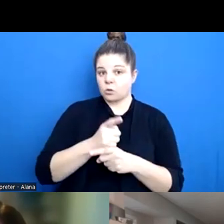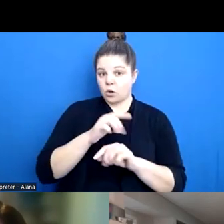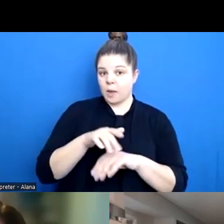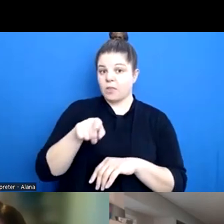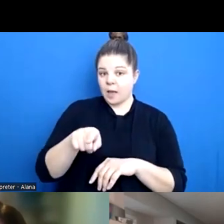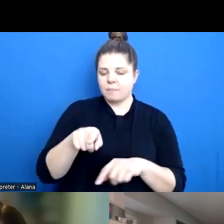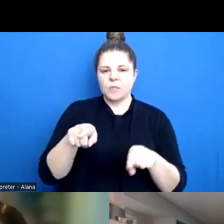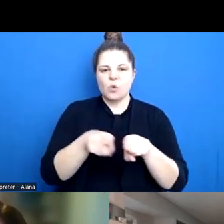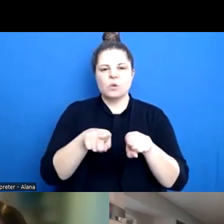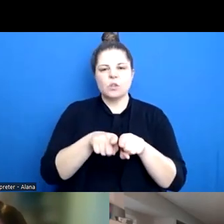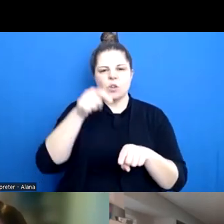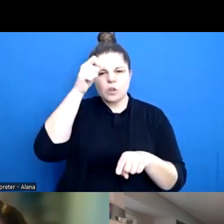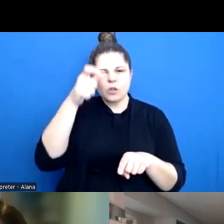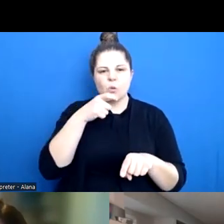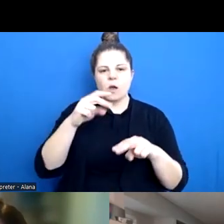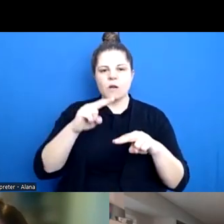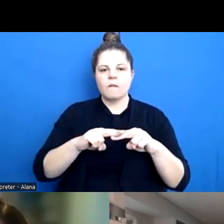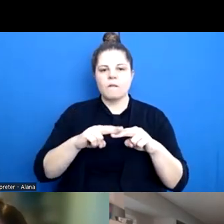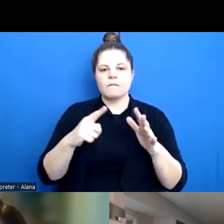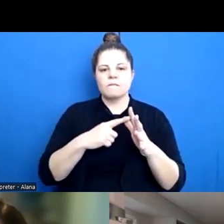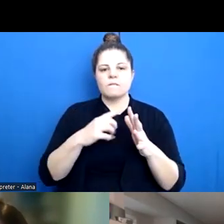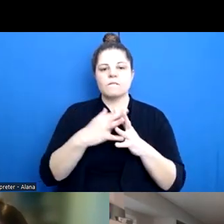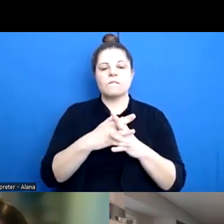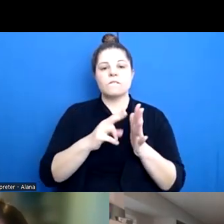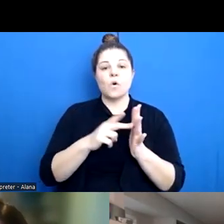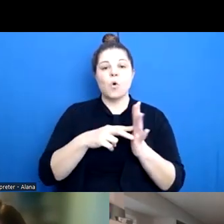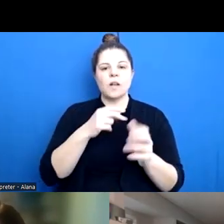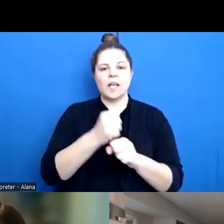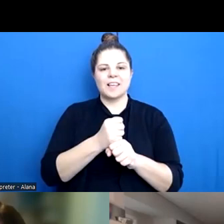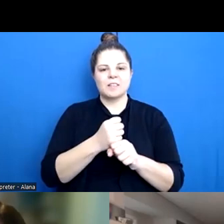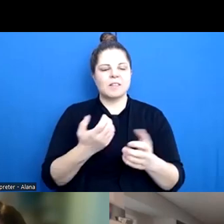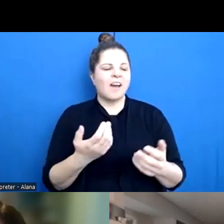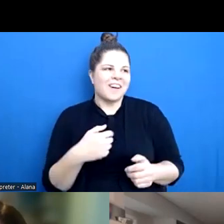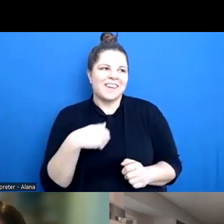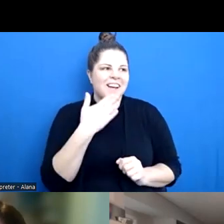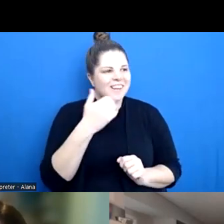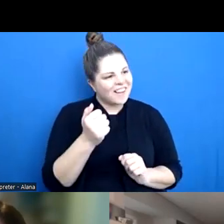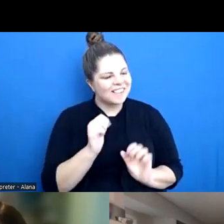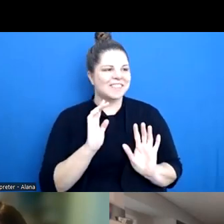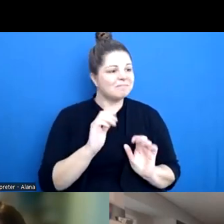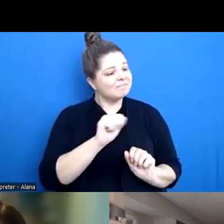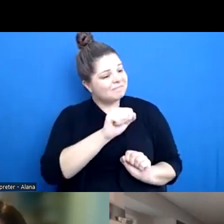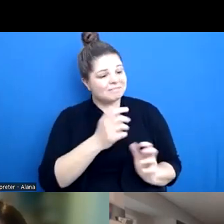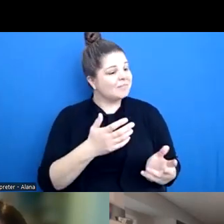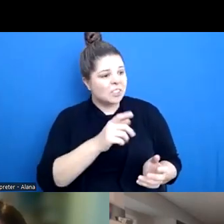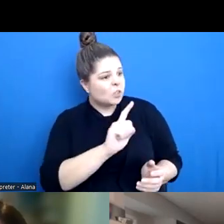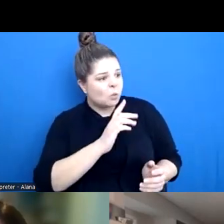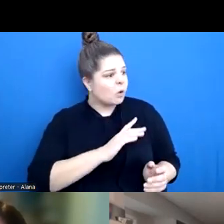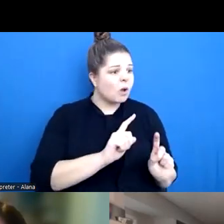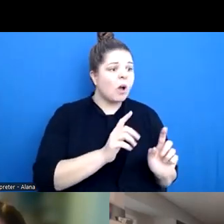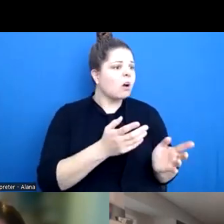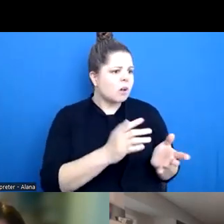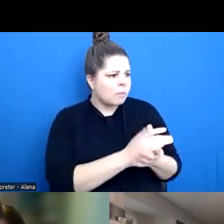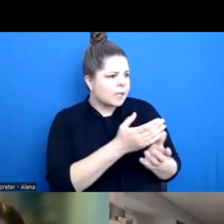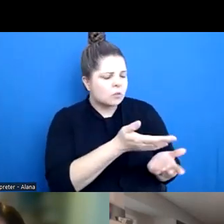a word for it called fawning, which is basically when you're being over nice and accommodating and going with the flow. Because as you said, our